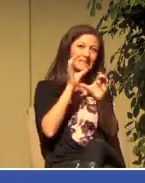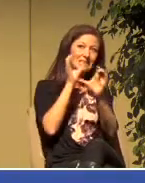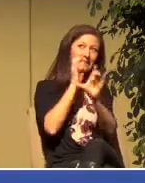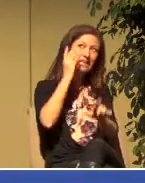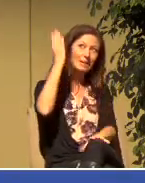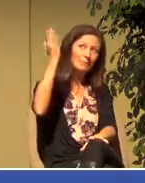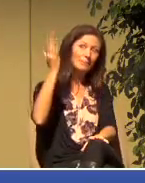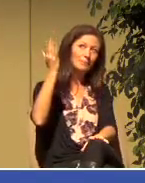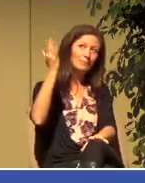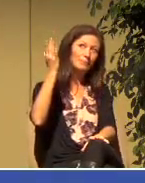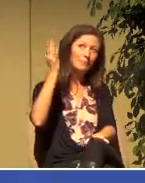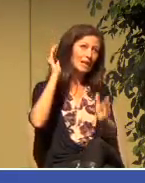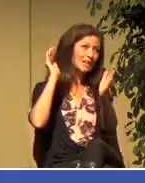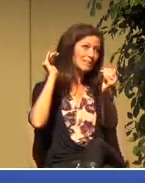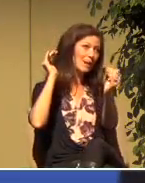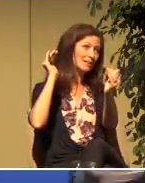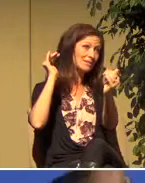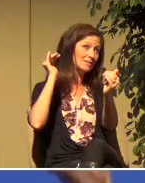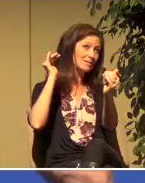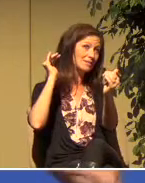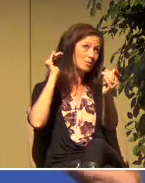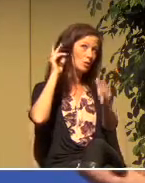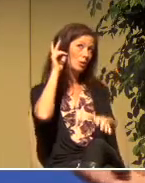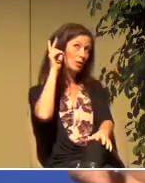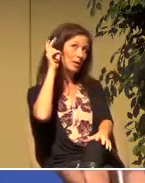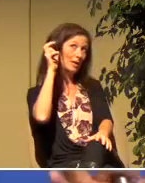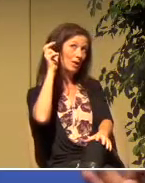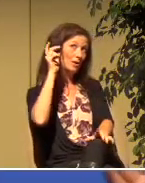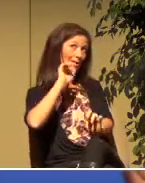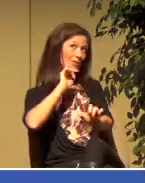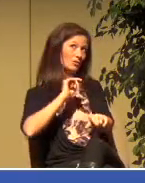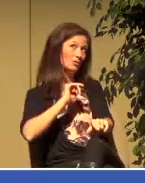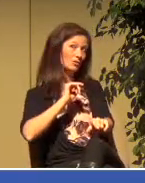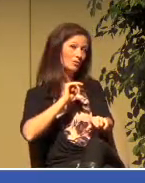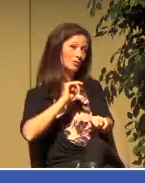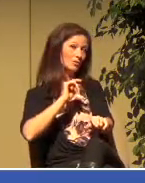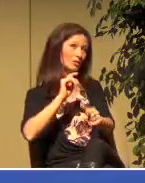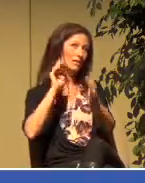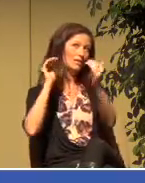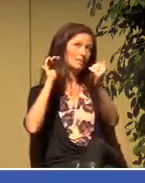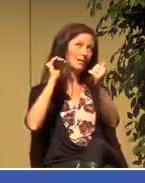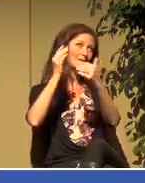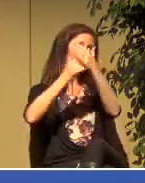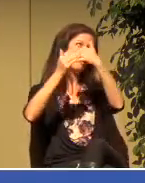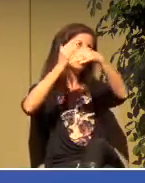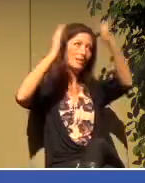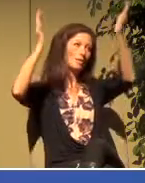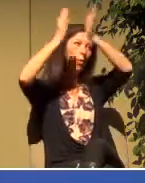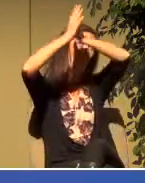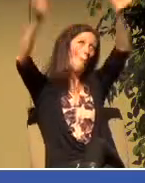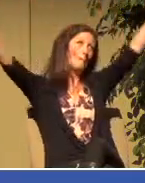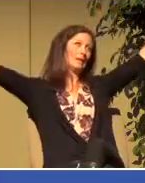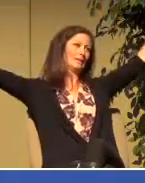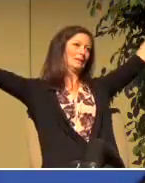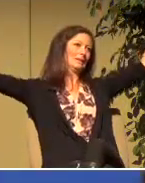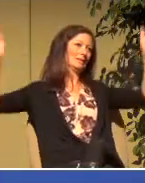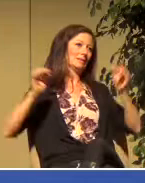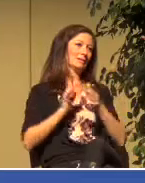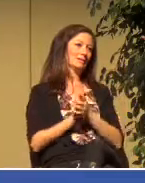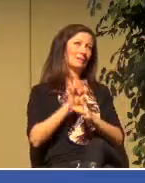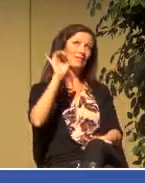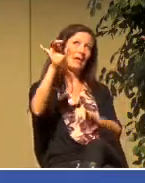the voice of God expect heaven to open up once again and expect that message to